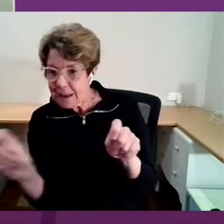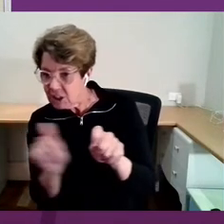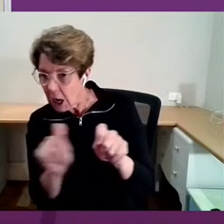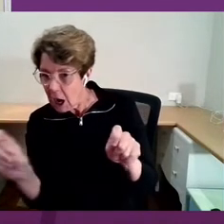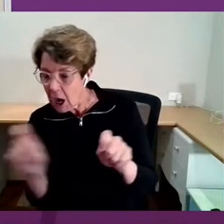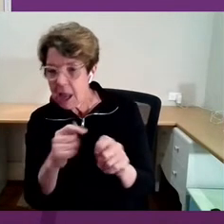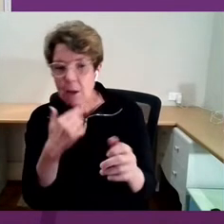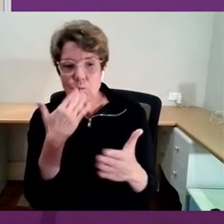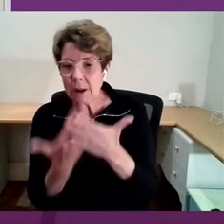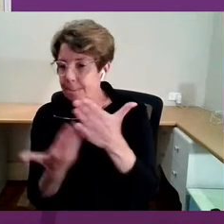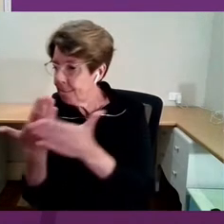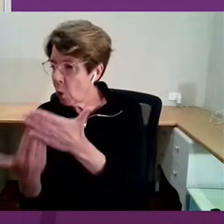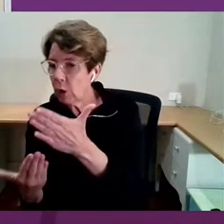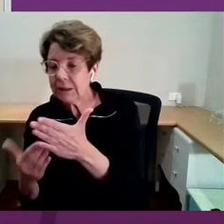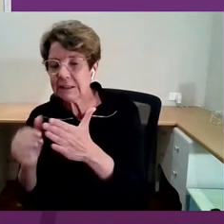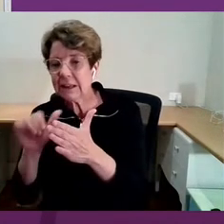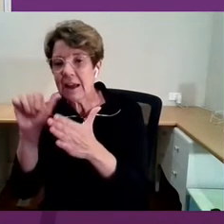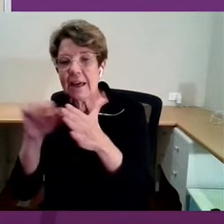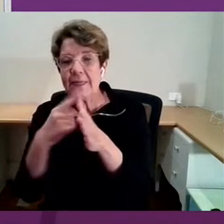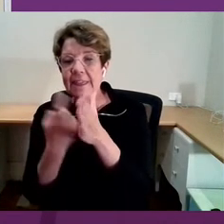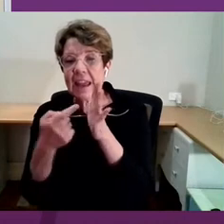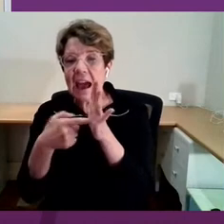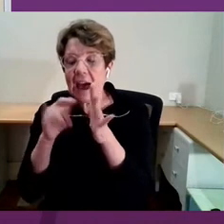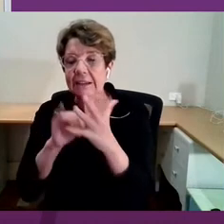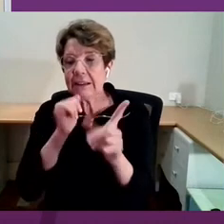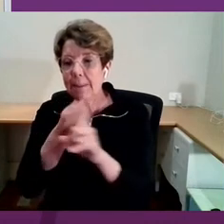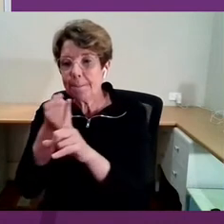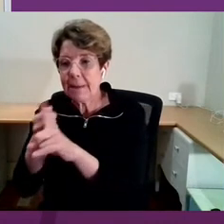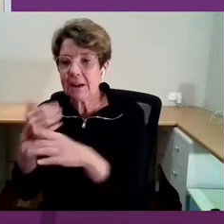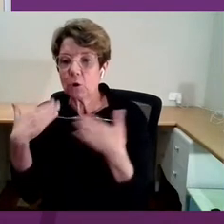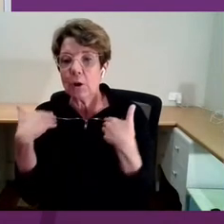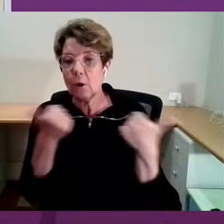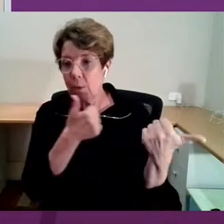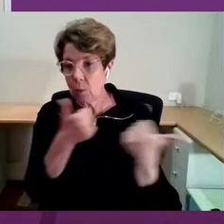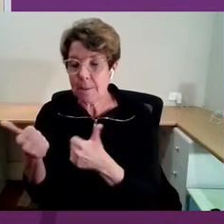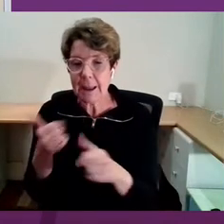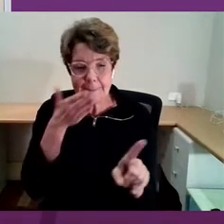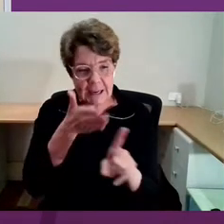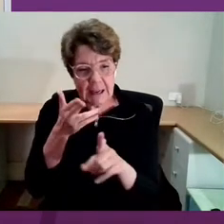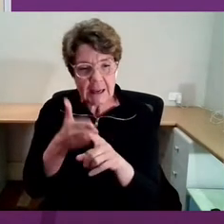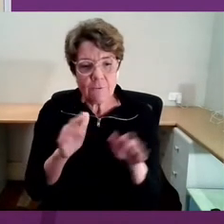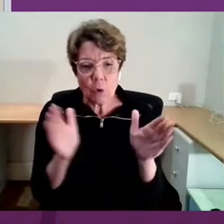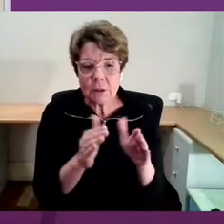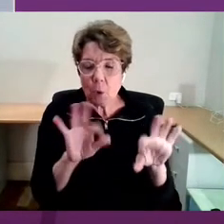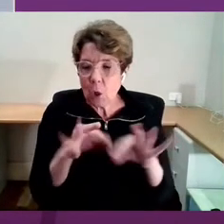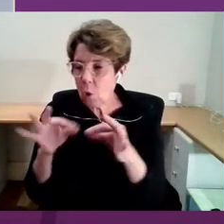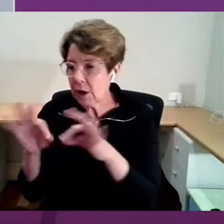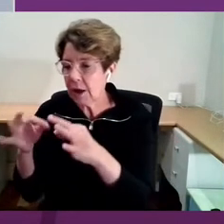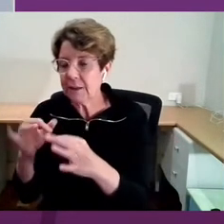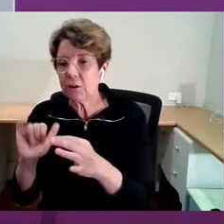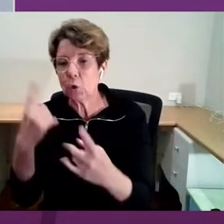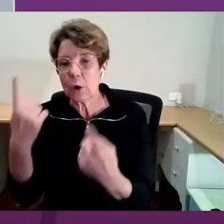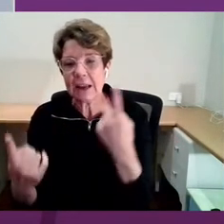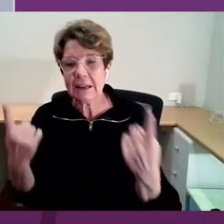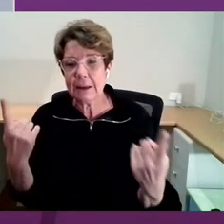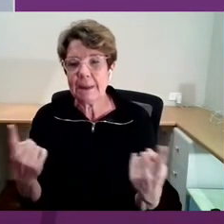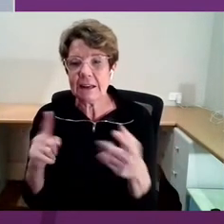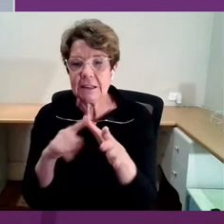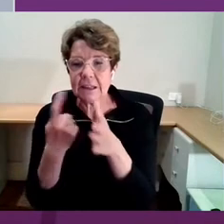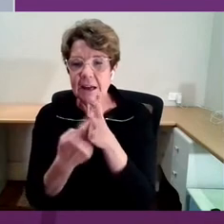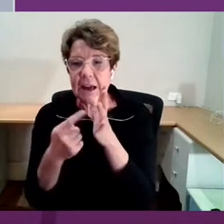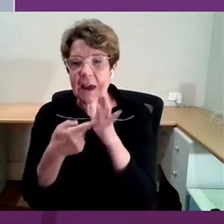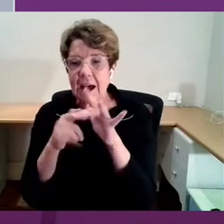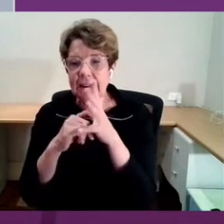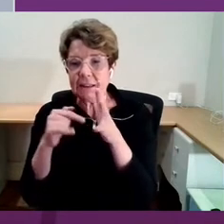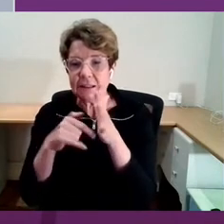impact on health and wellbeing, particularly for smaller organisations or independent artists. Yeah, look, I'm not an